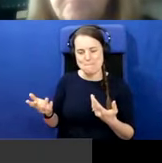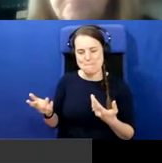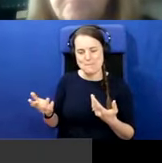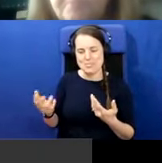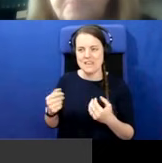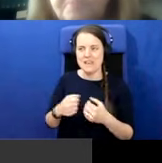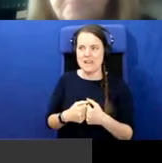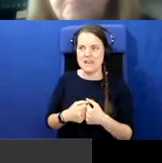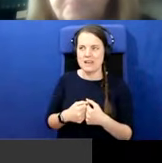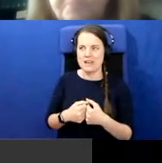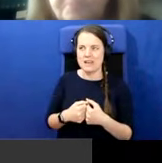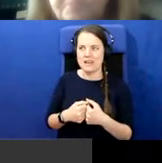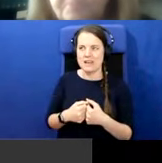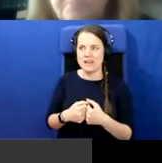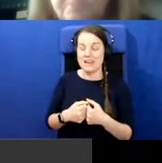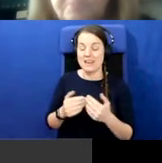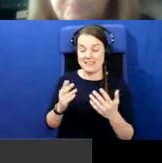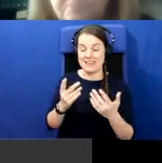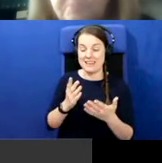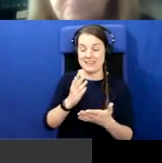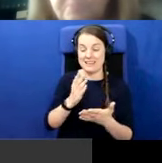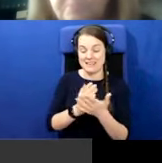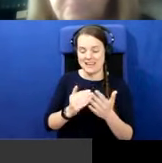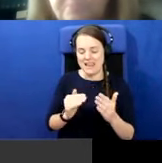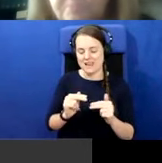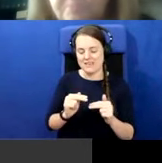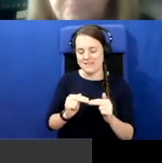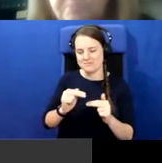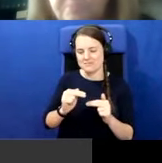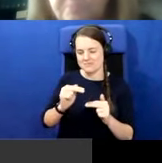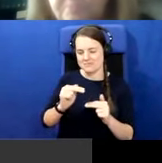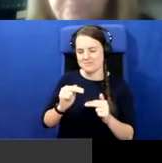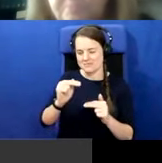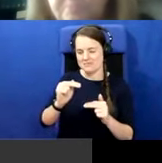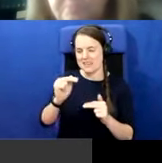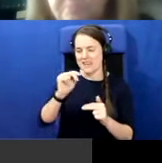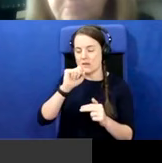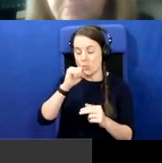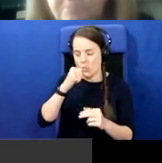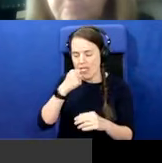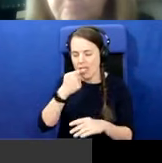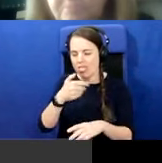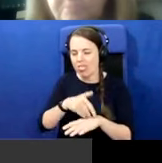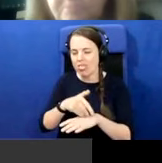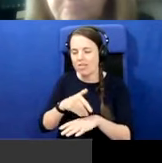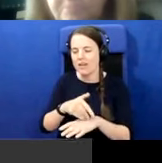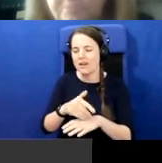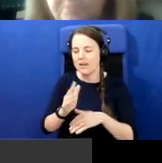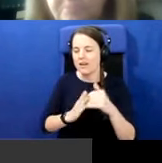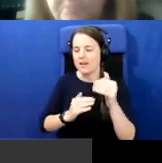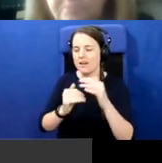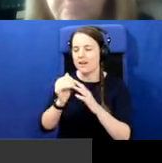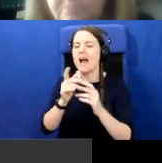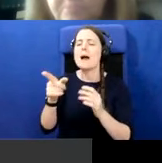it, incrementally, it will, um, and Mary was mentioning it, that the, um, uh, the